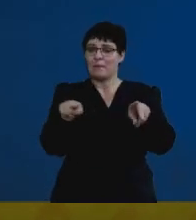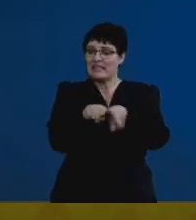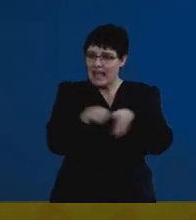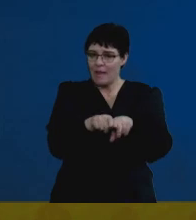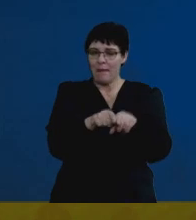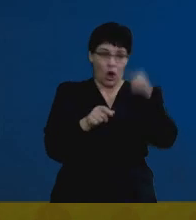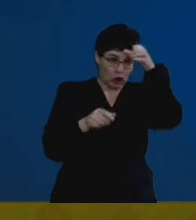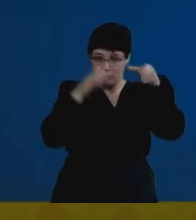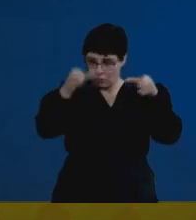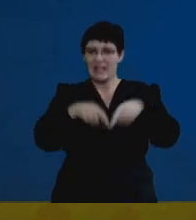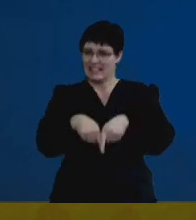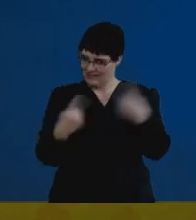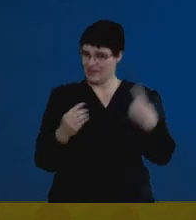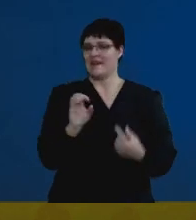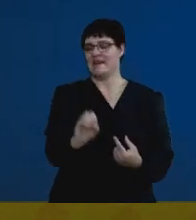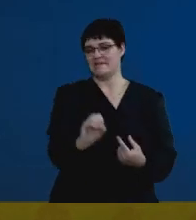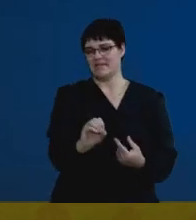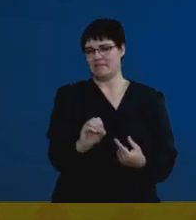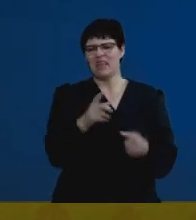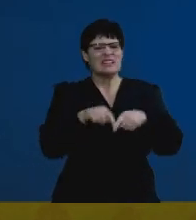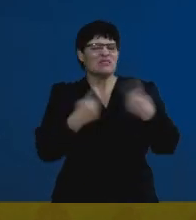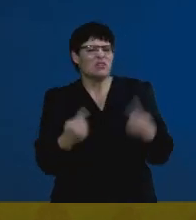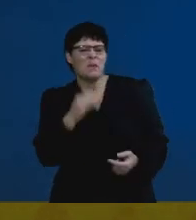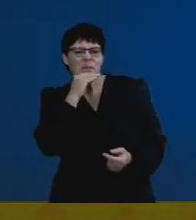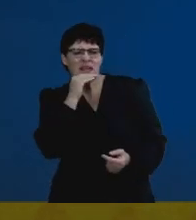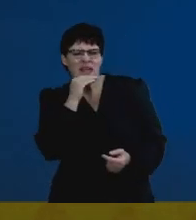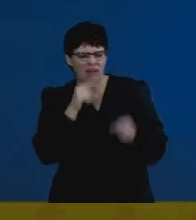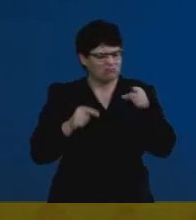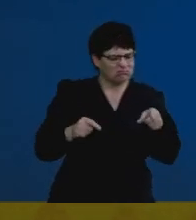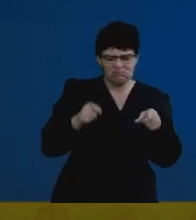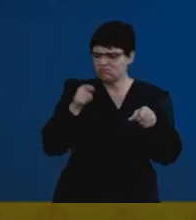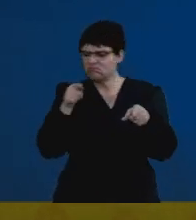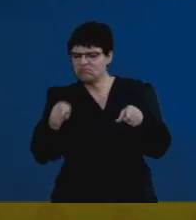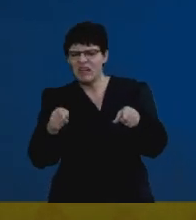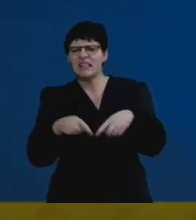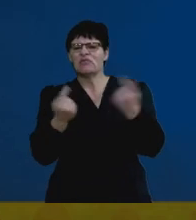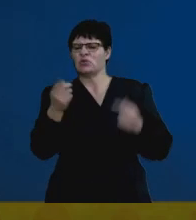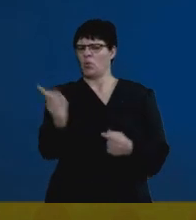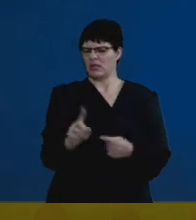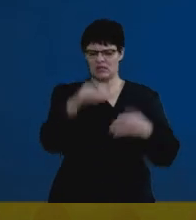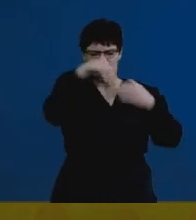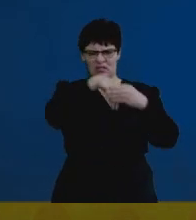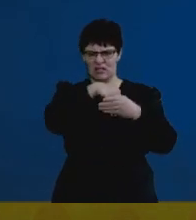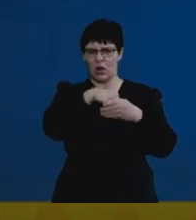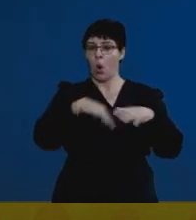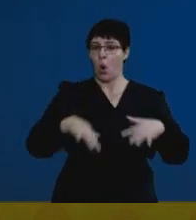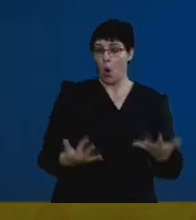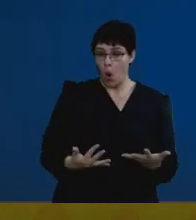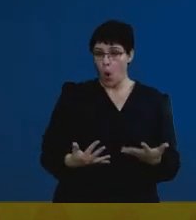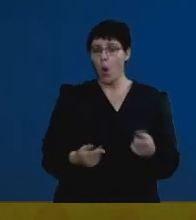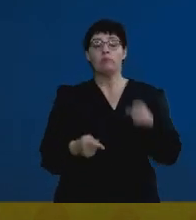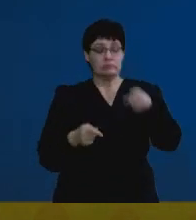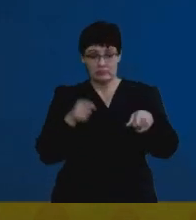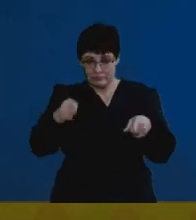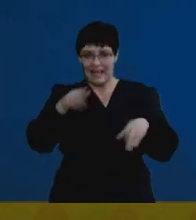So, differentiating could mean, what are the differences between two concepts, or what are the similarities between them.